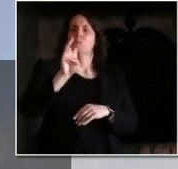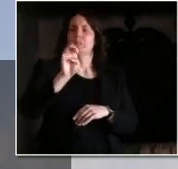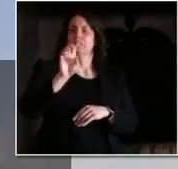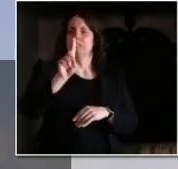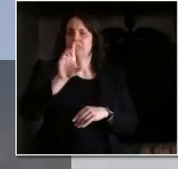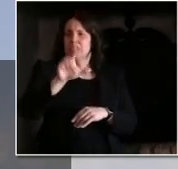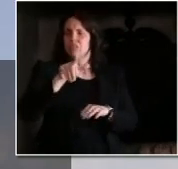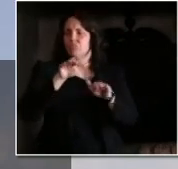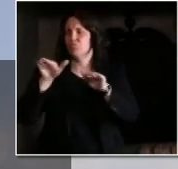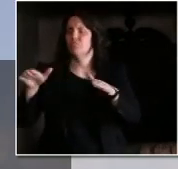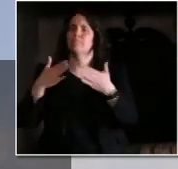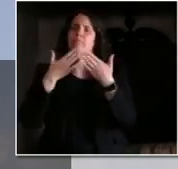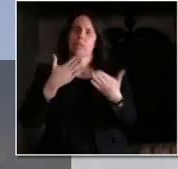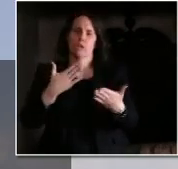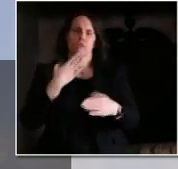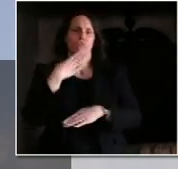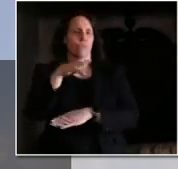good afternoon.